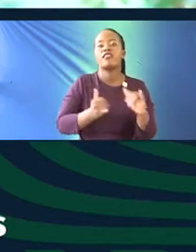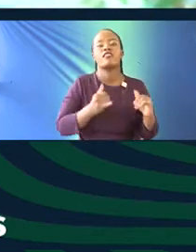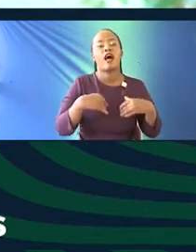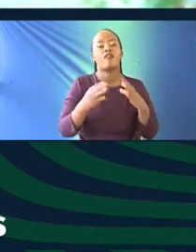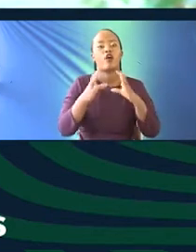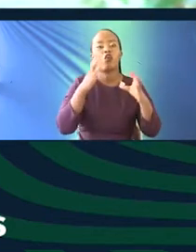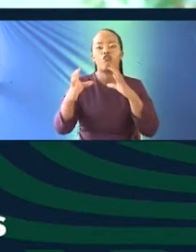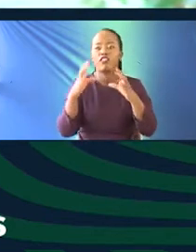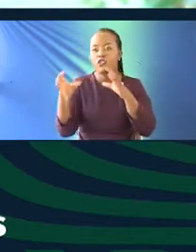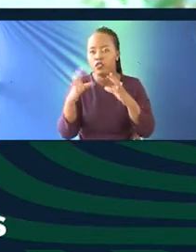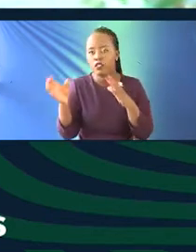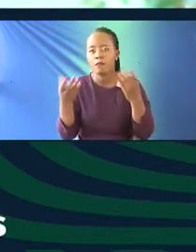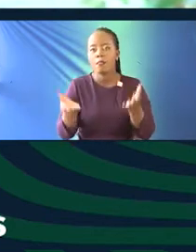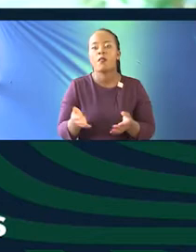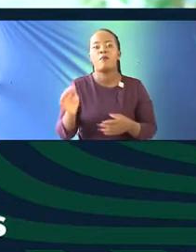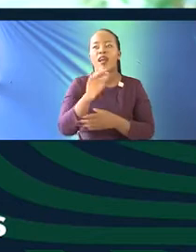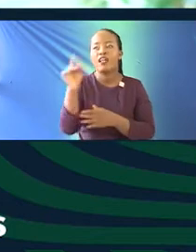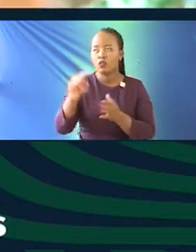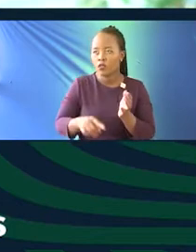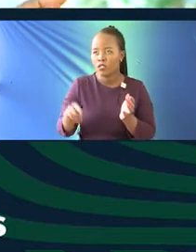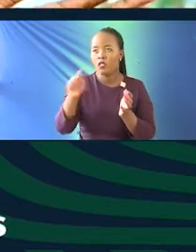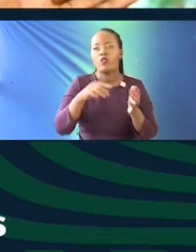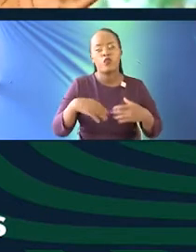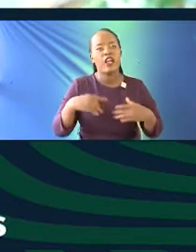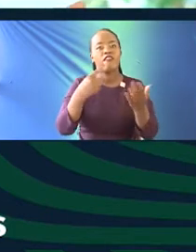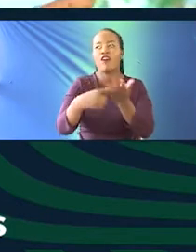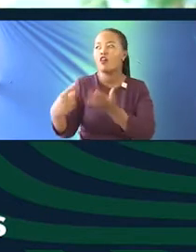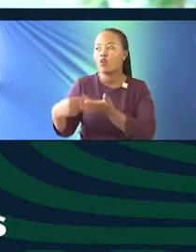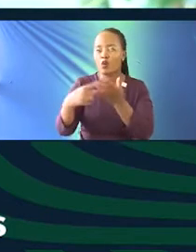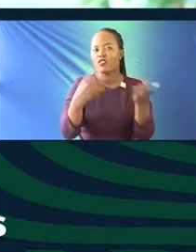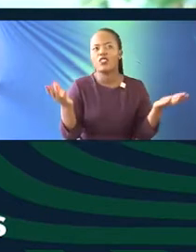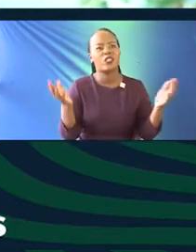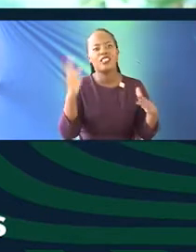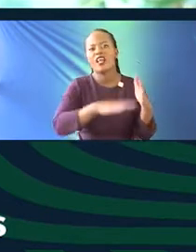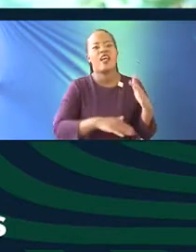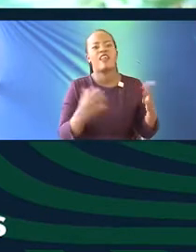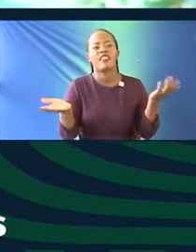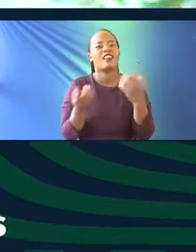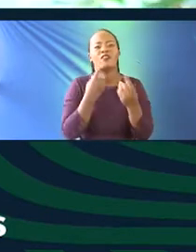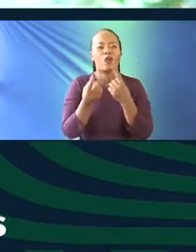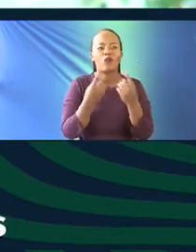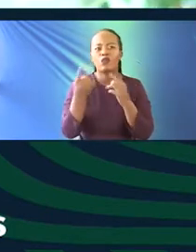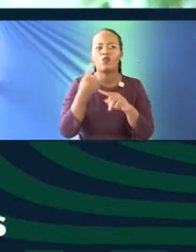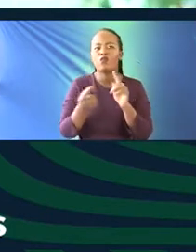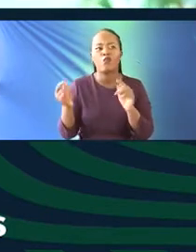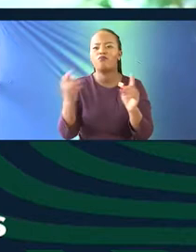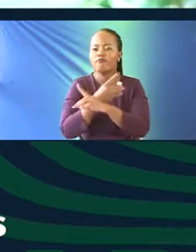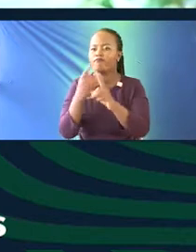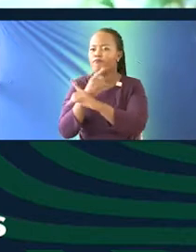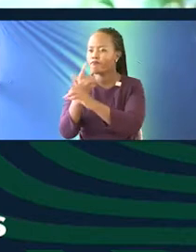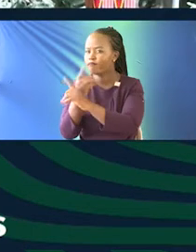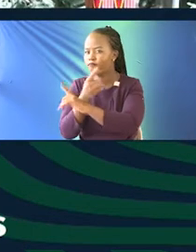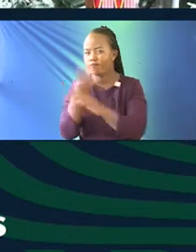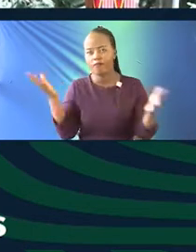we actually have a conversation instead of this being talk from this end, hearing from the other end? Thank you very much.